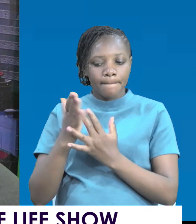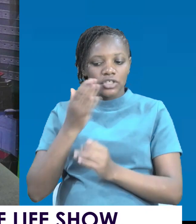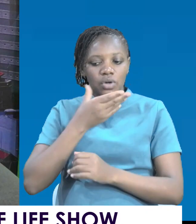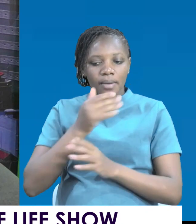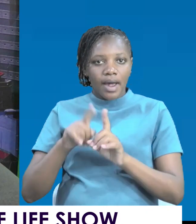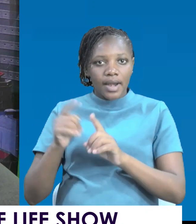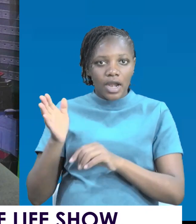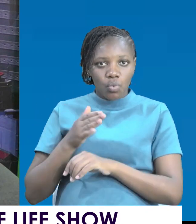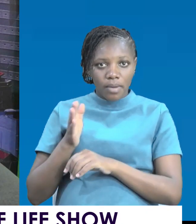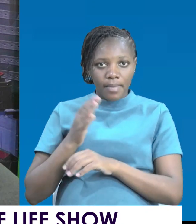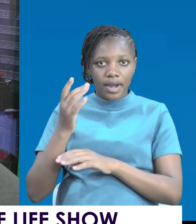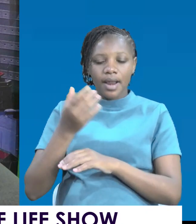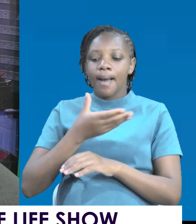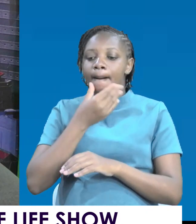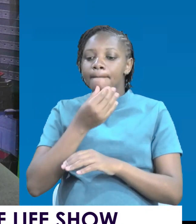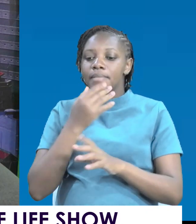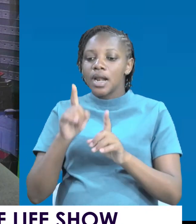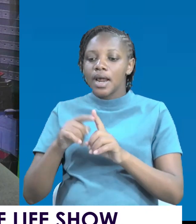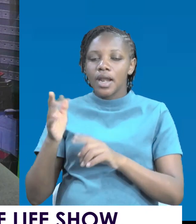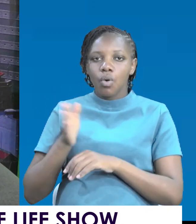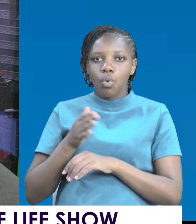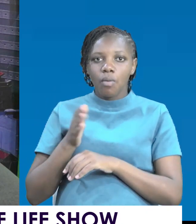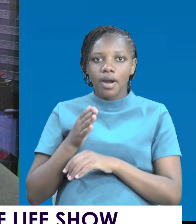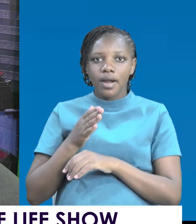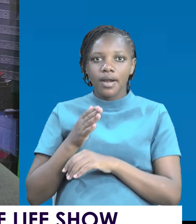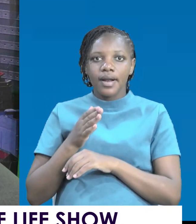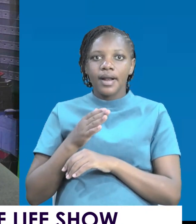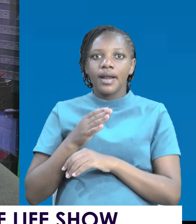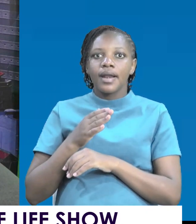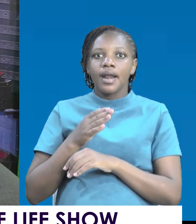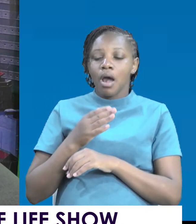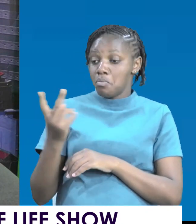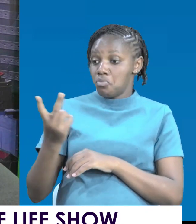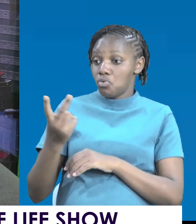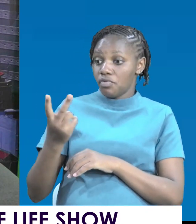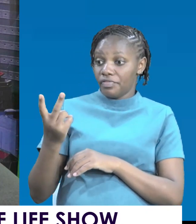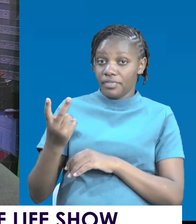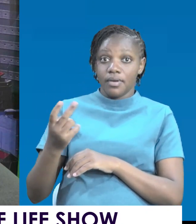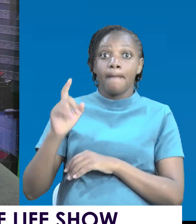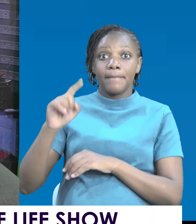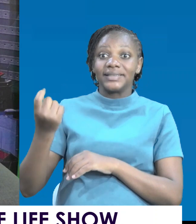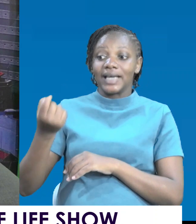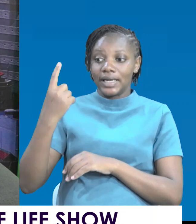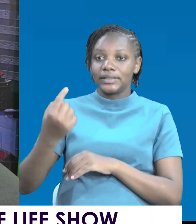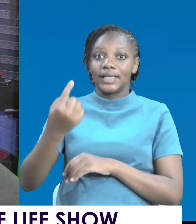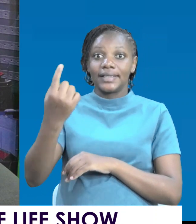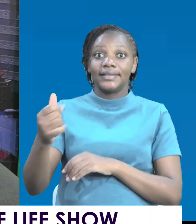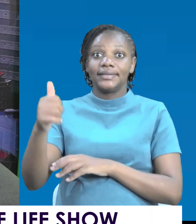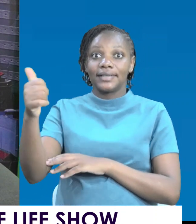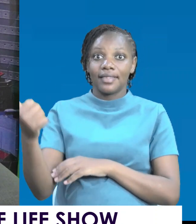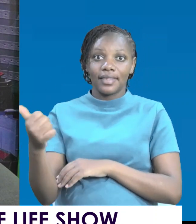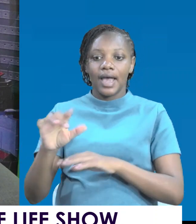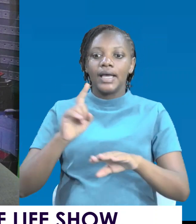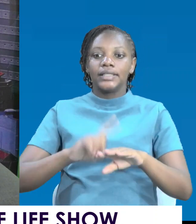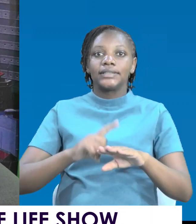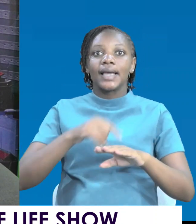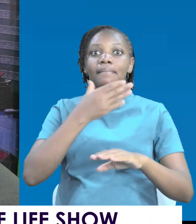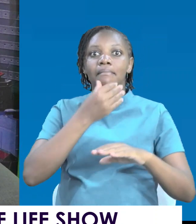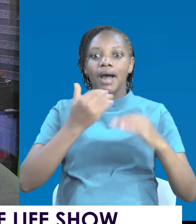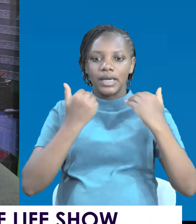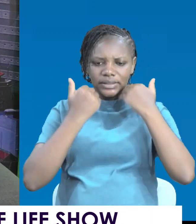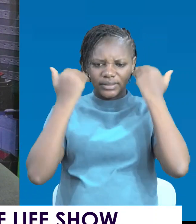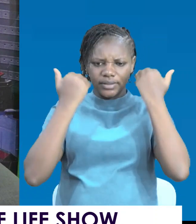and women, man and a woman, demands that we understand each other. Remember, when a man is stressed,